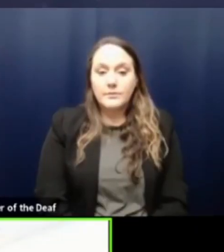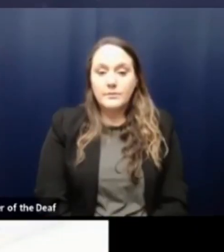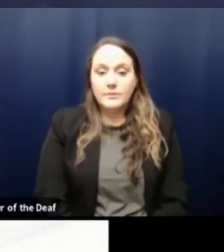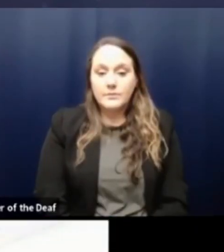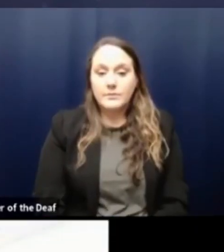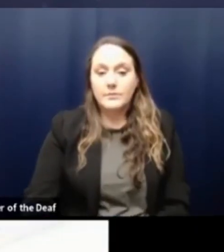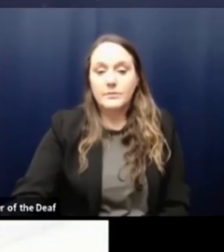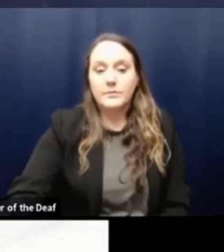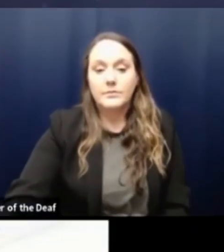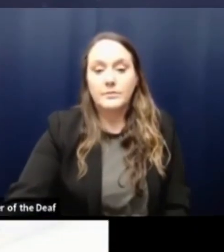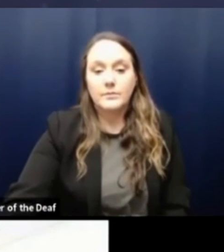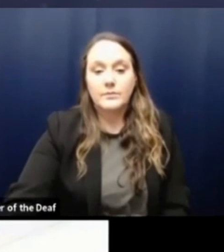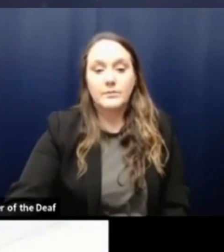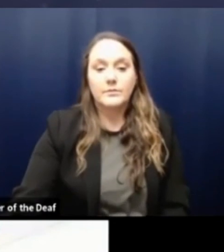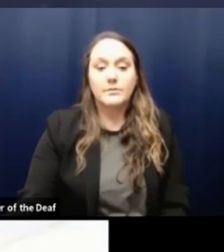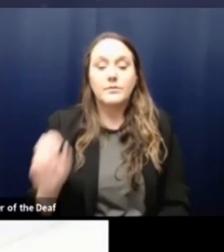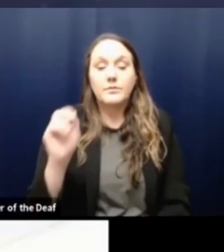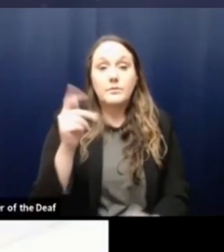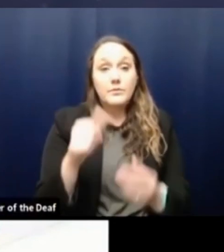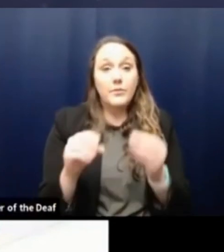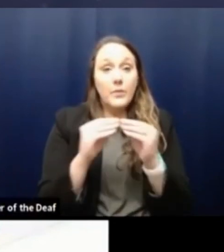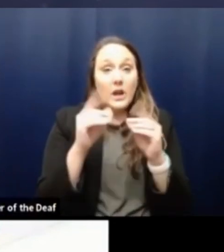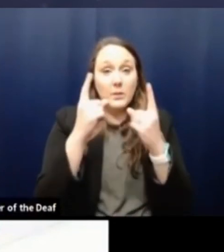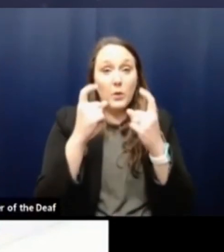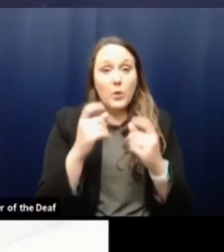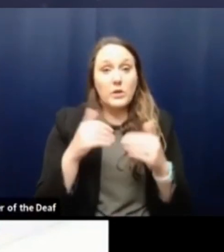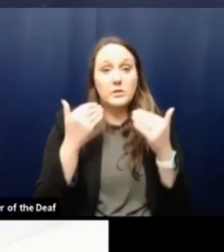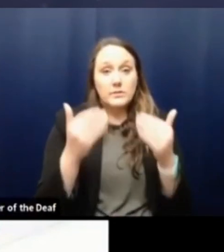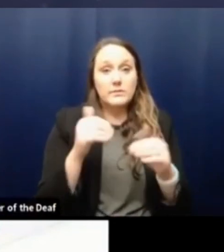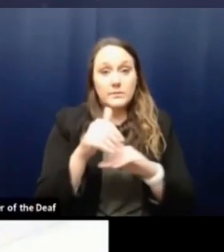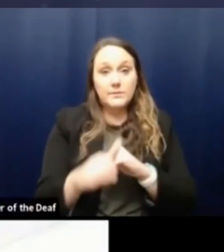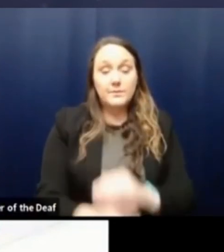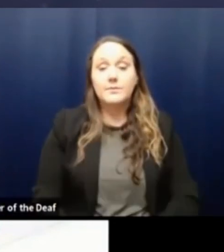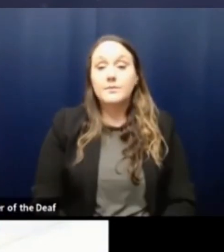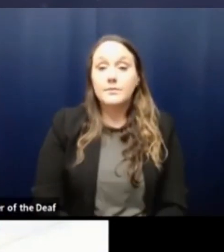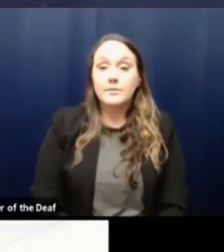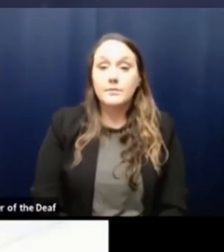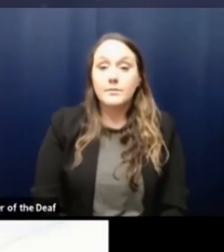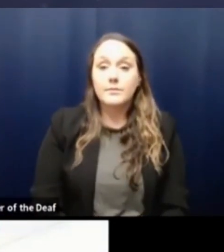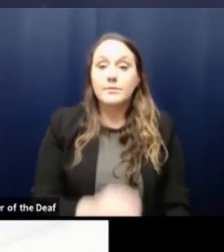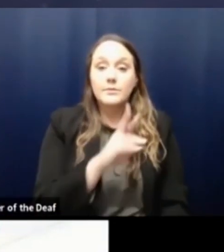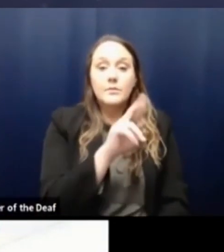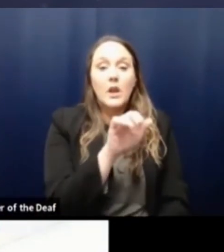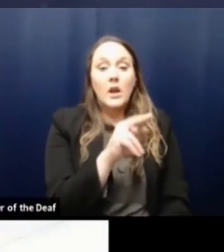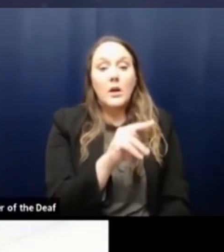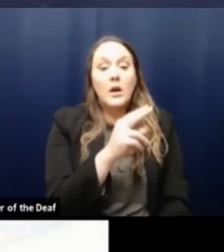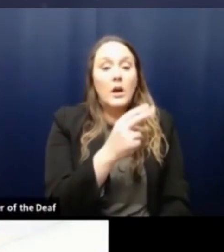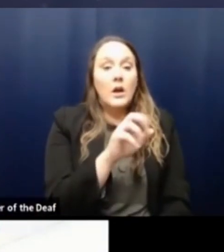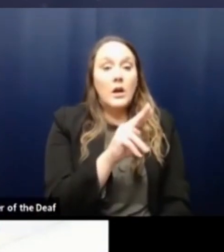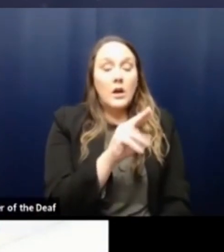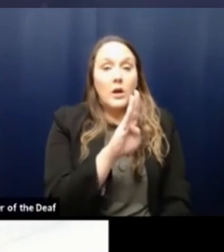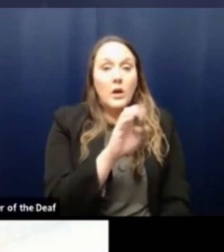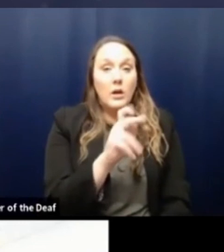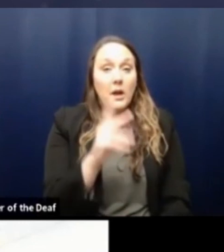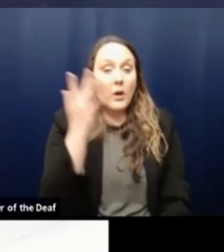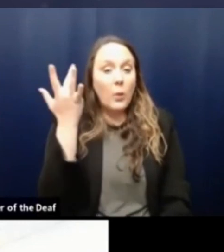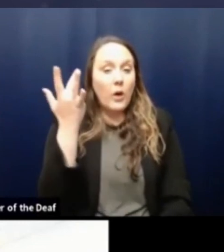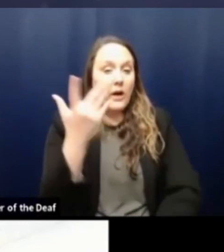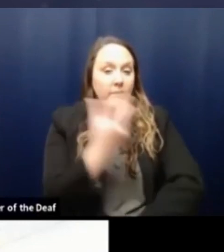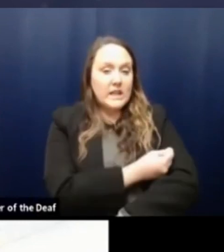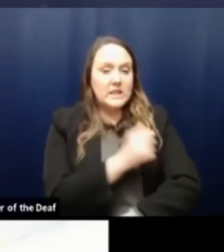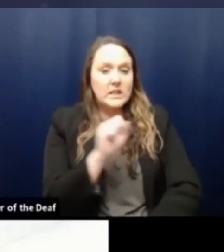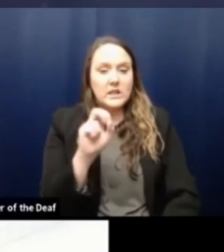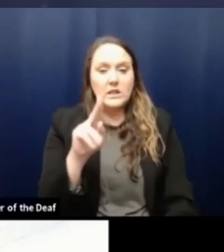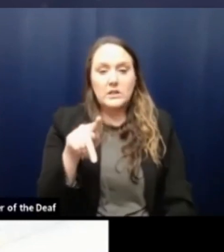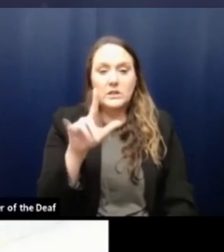All right. Any further questions, please go ahead and submit them, uh, from Brian Hornback. Why are vaccine supplies